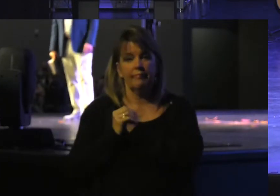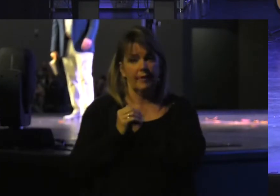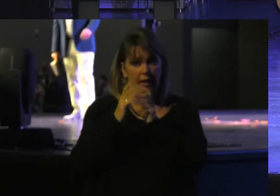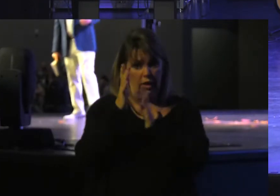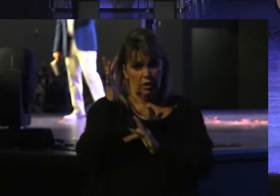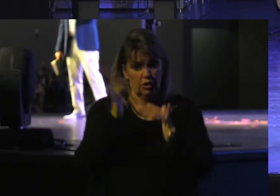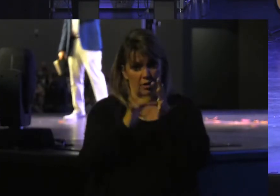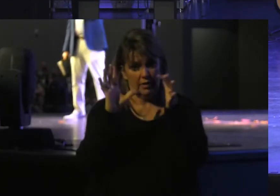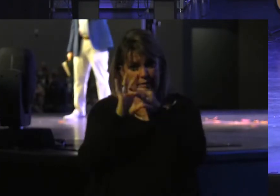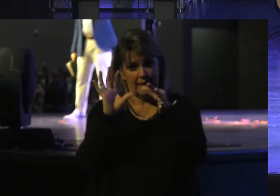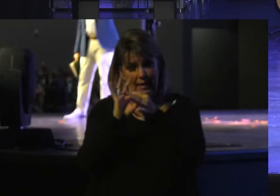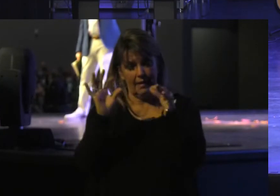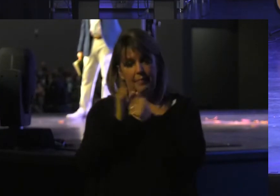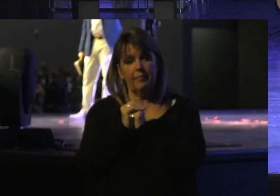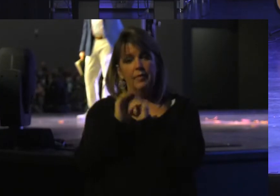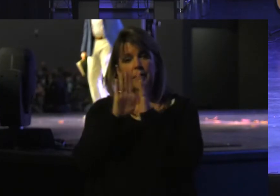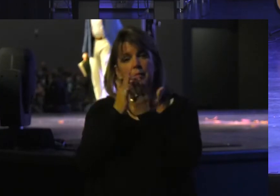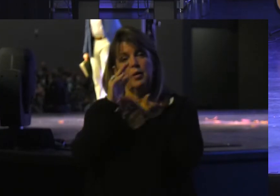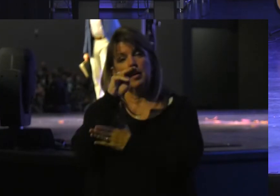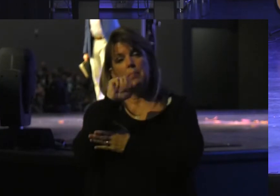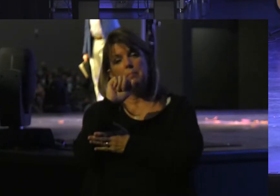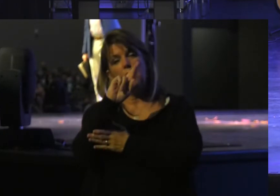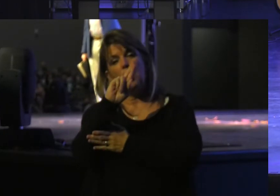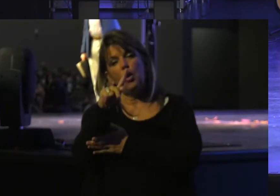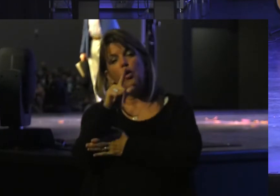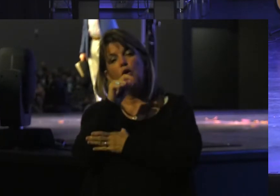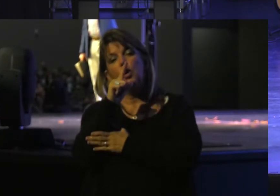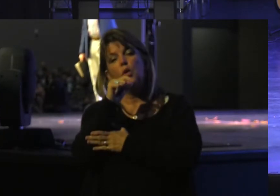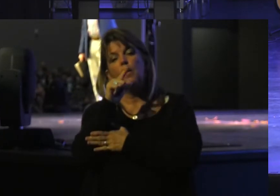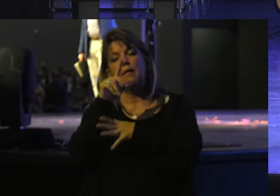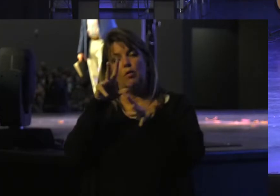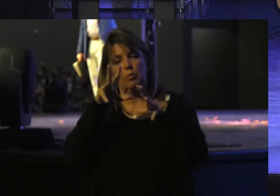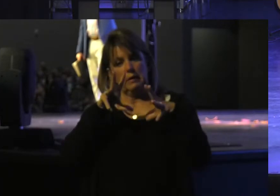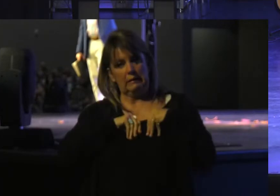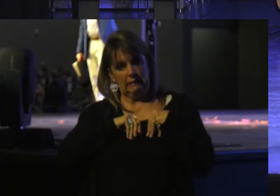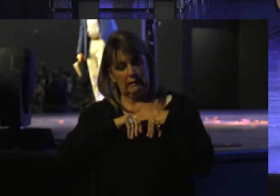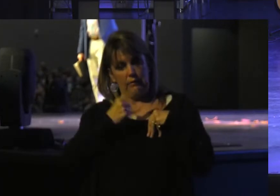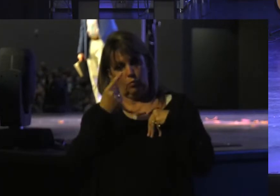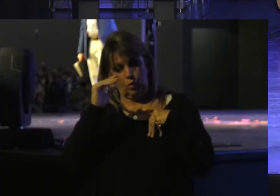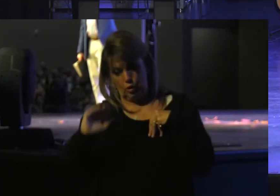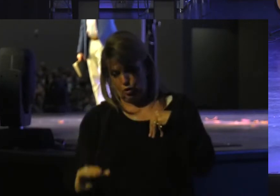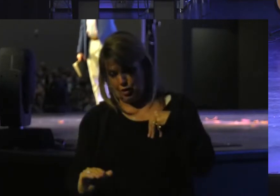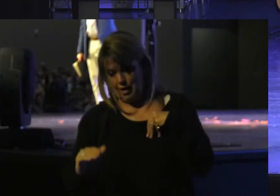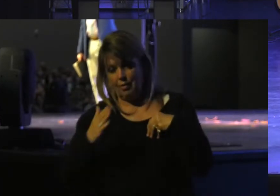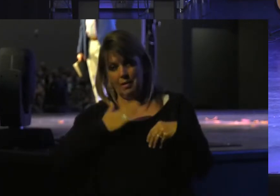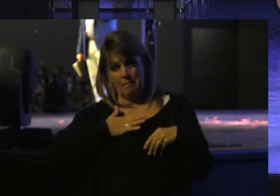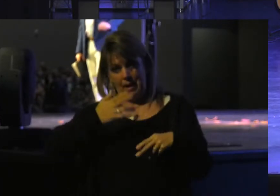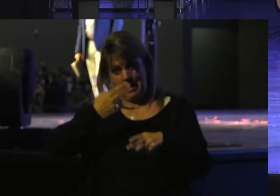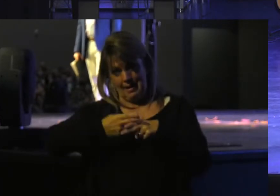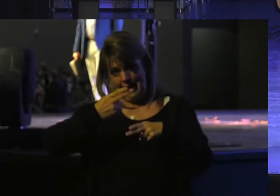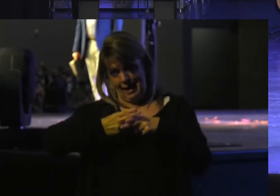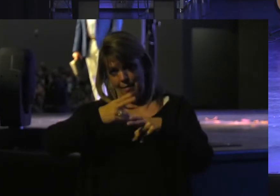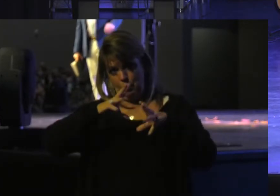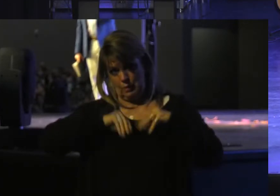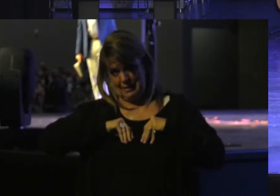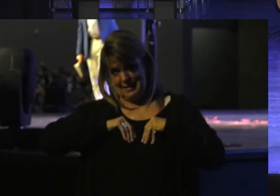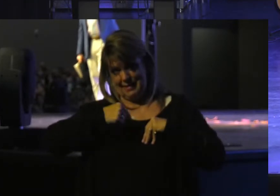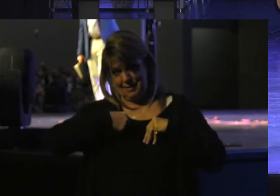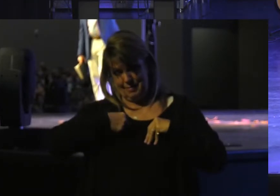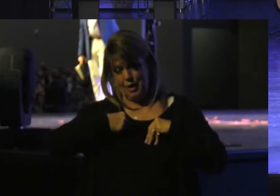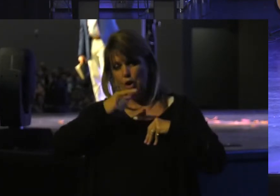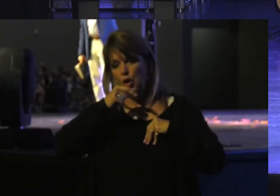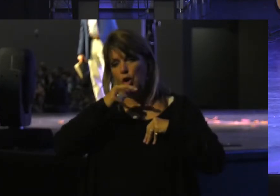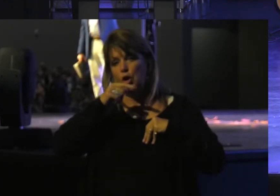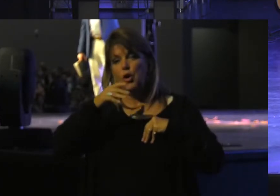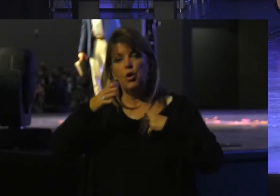said To them In the book of Mark Whoever receives One such child In my name Receives me And whoever